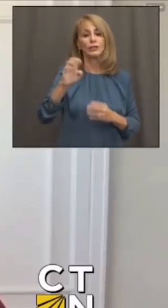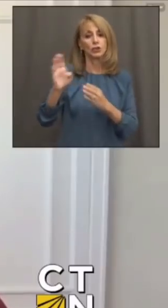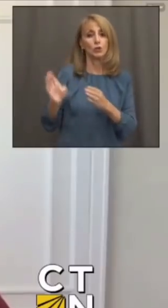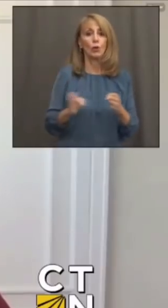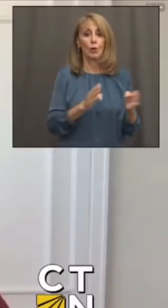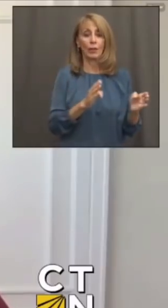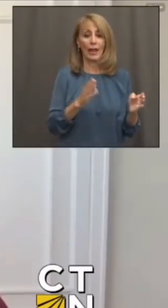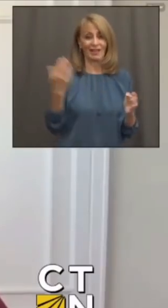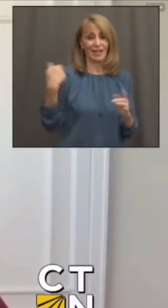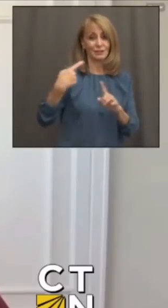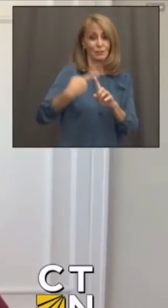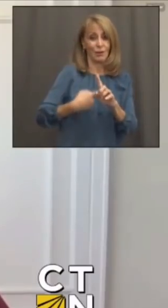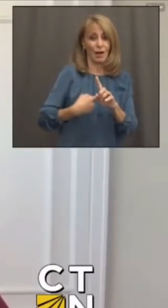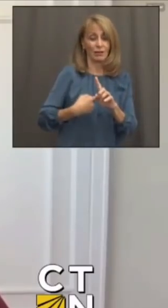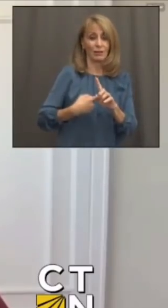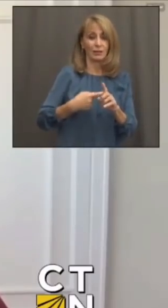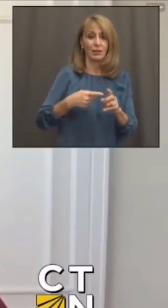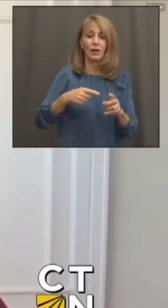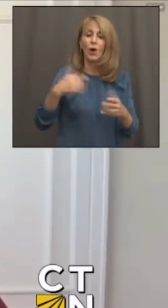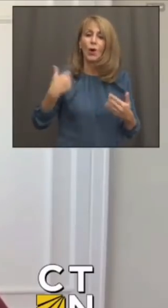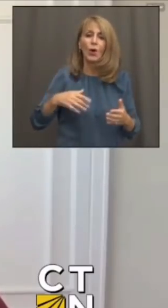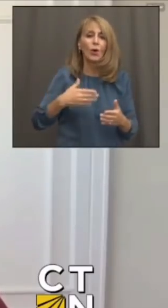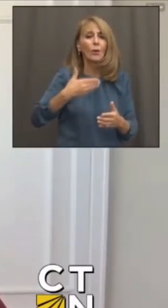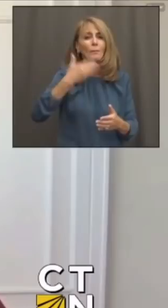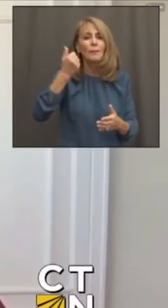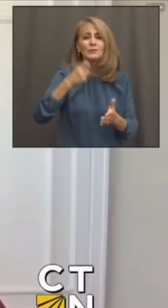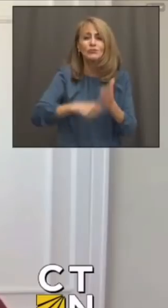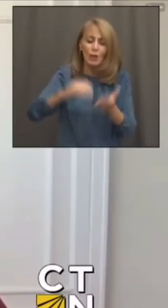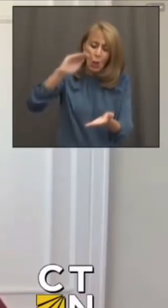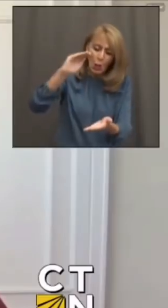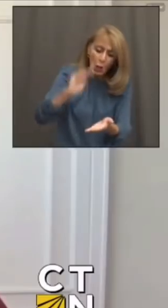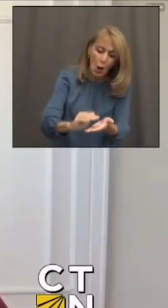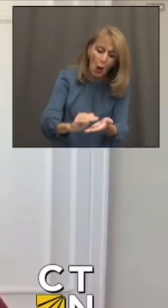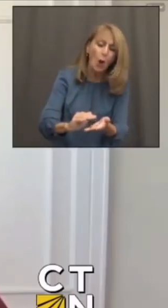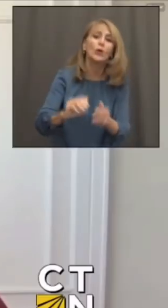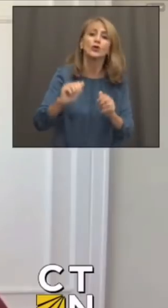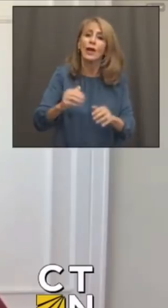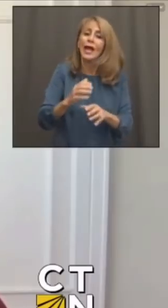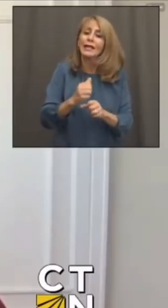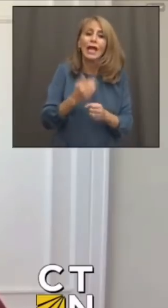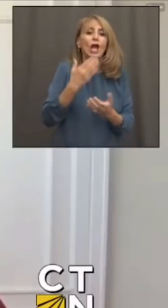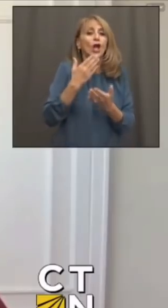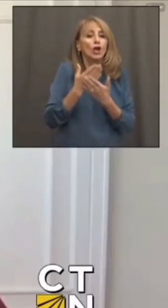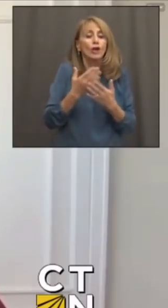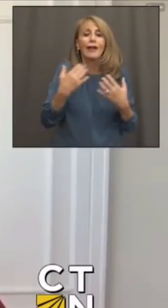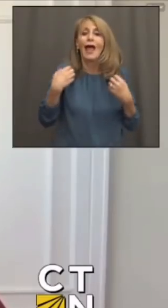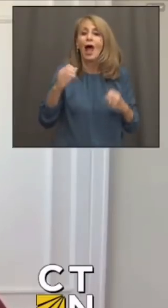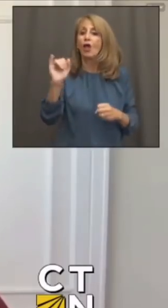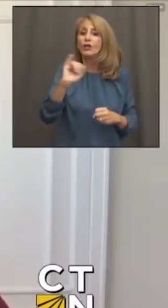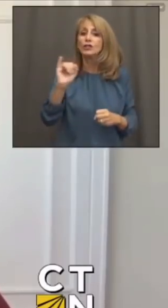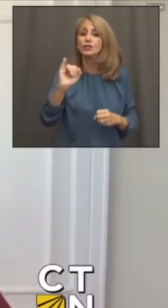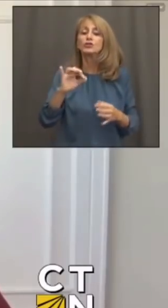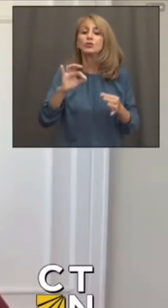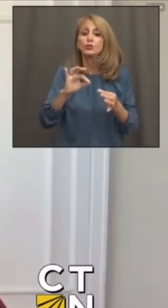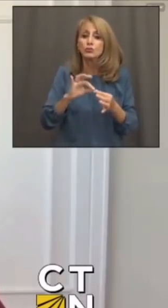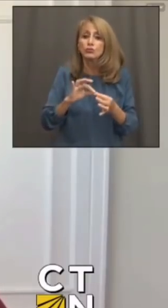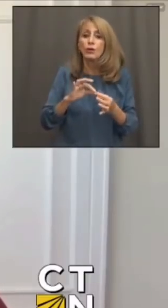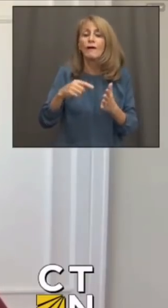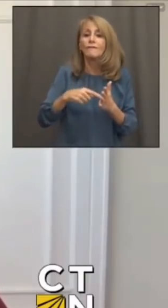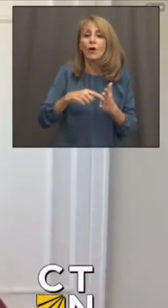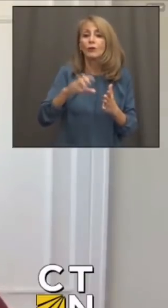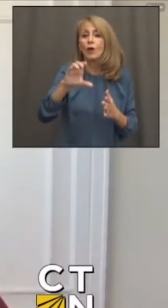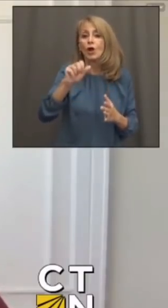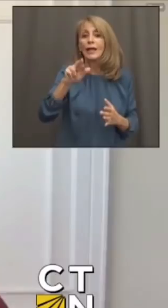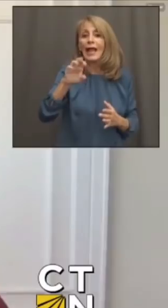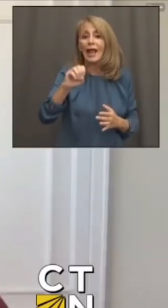so ago, it's cheaper than ever to get a good quality health insurance plan through the Affordable Care Act. Not only